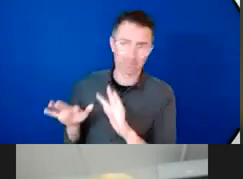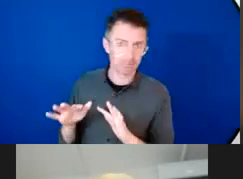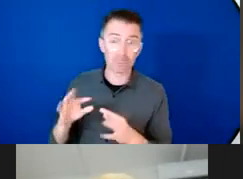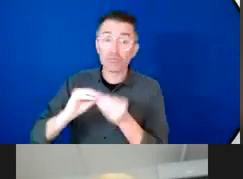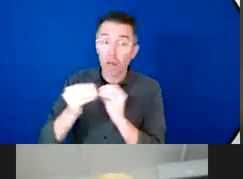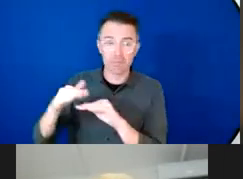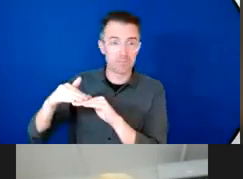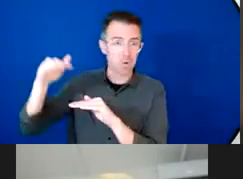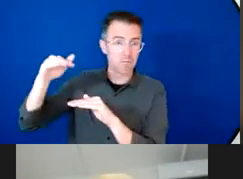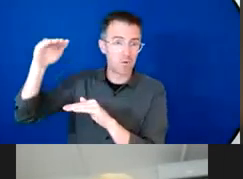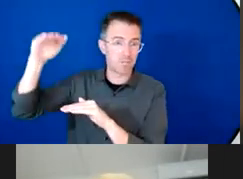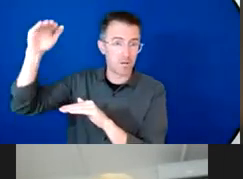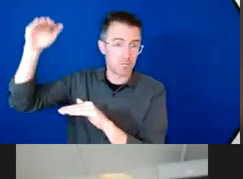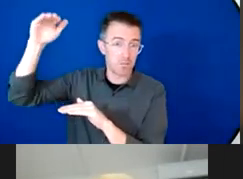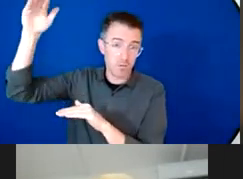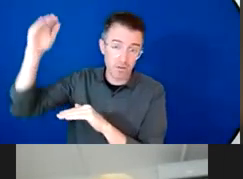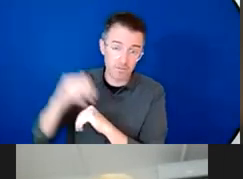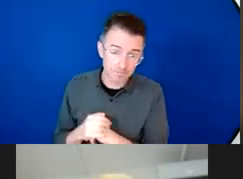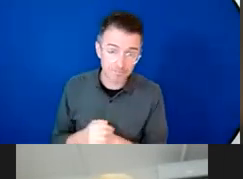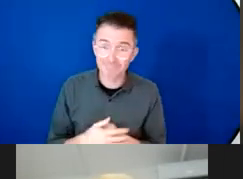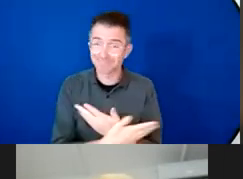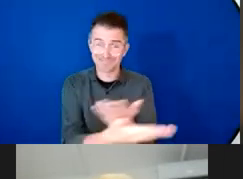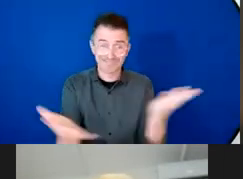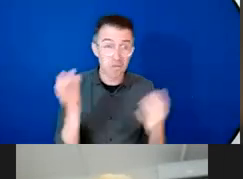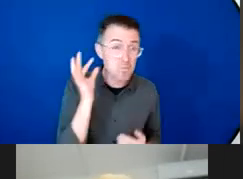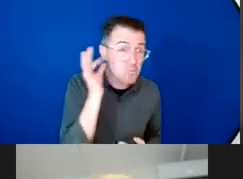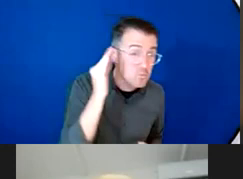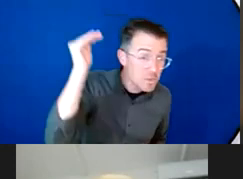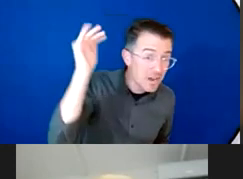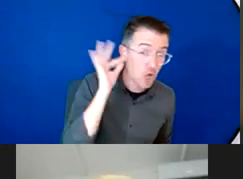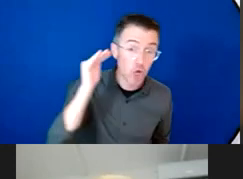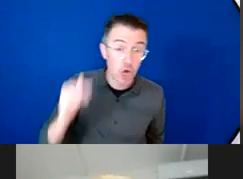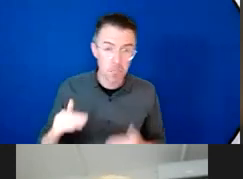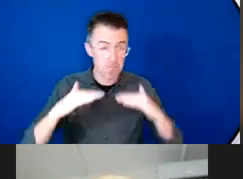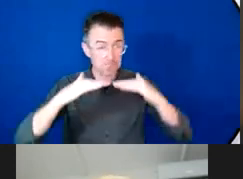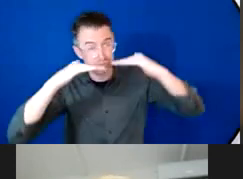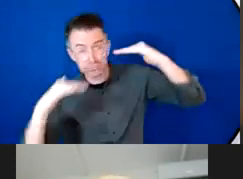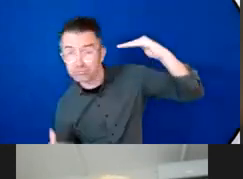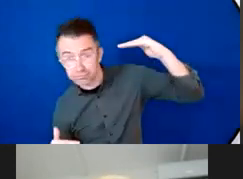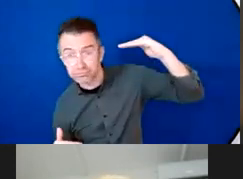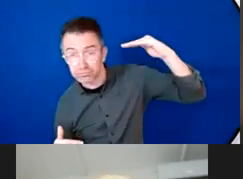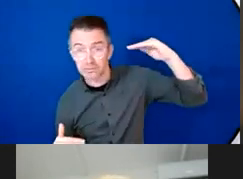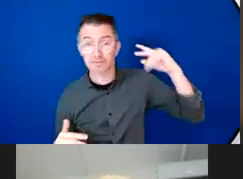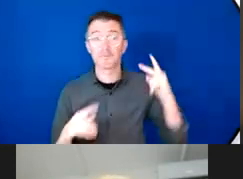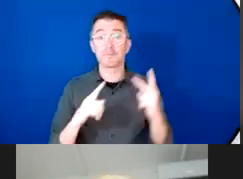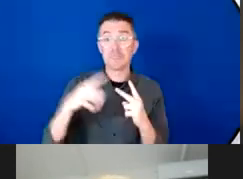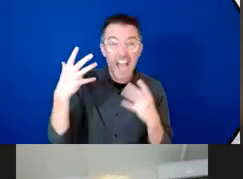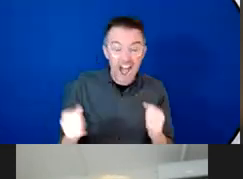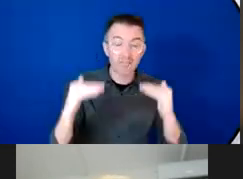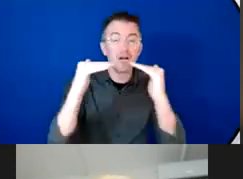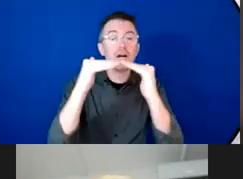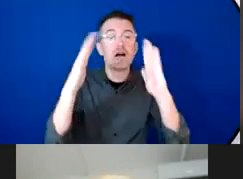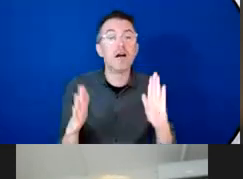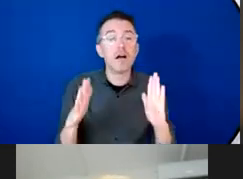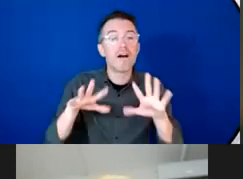sexual violence and may avoid using shelter as a result of fear psychosocial stress is heightened after disaster